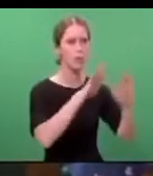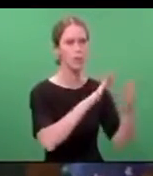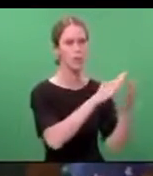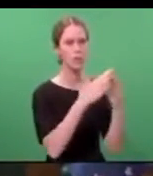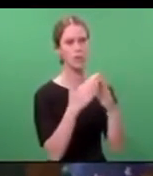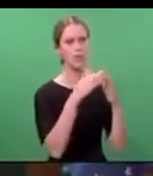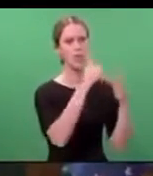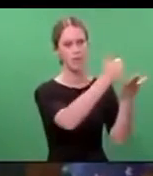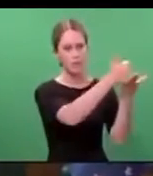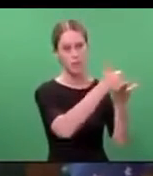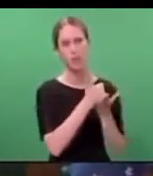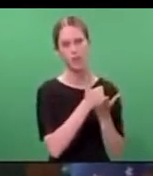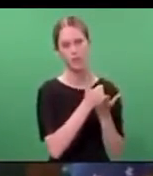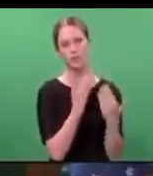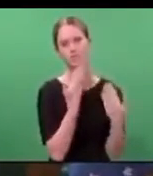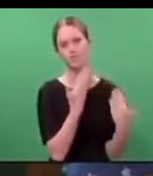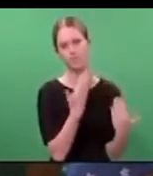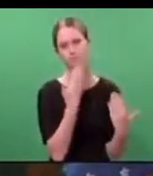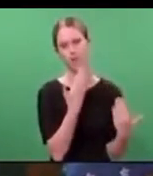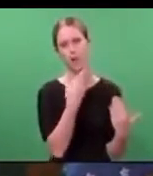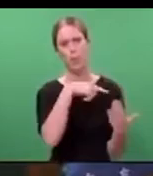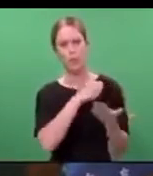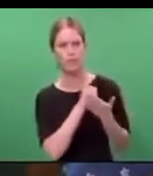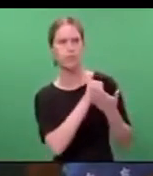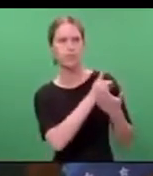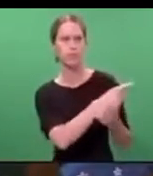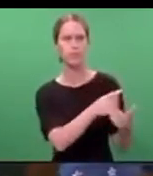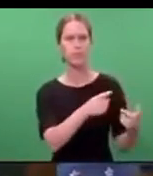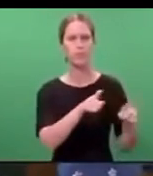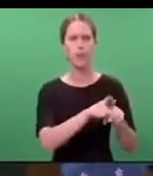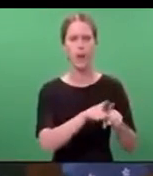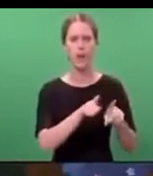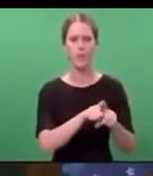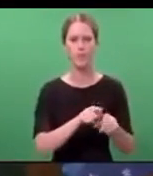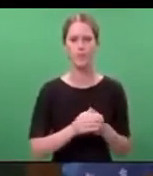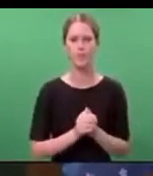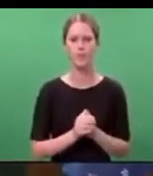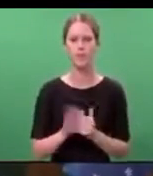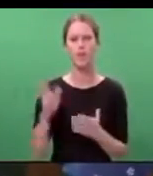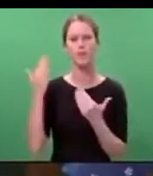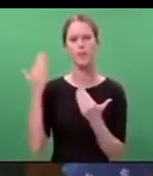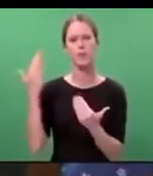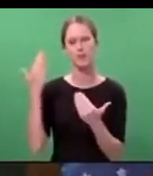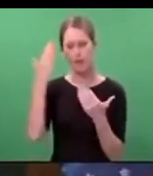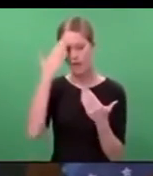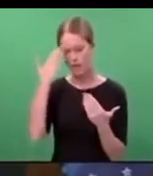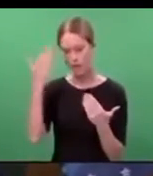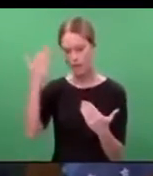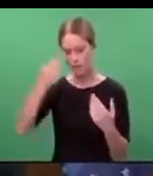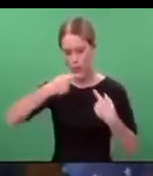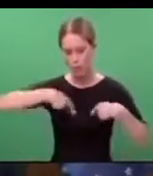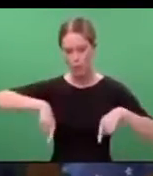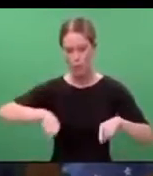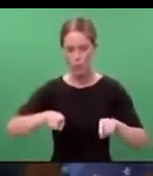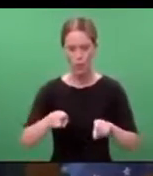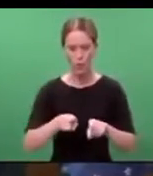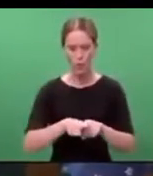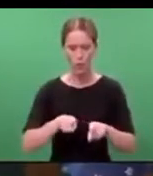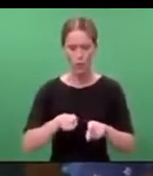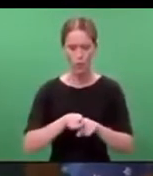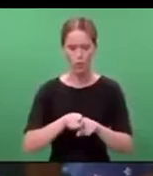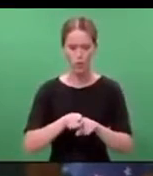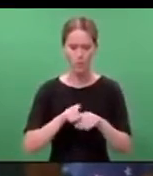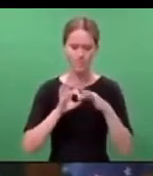stood with us and we stand with them. Mr. Speaker, I acknowledge that we too also stand with